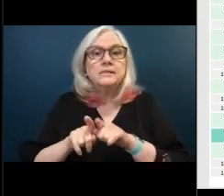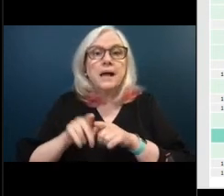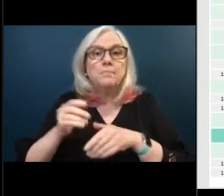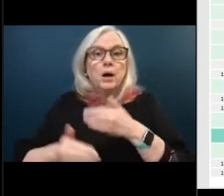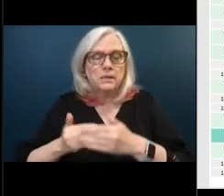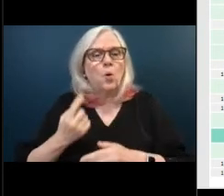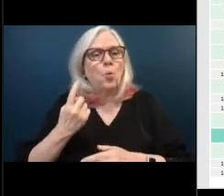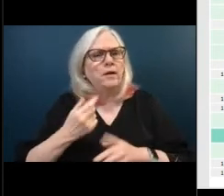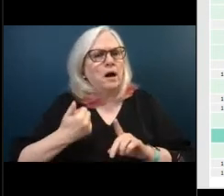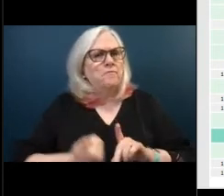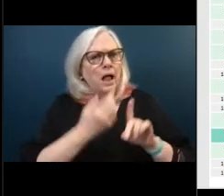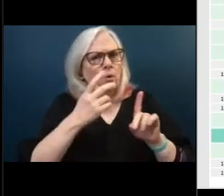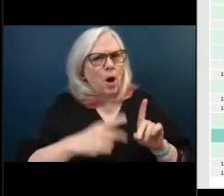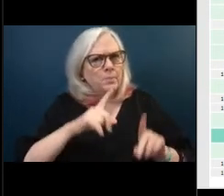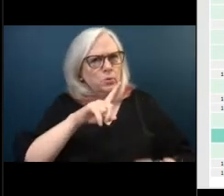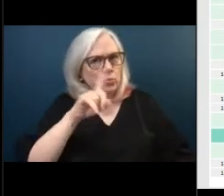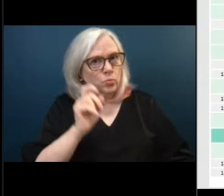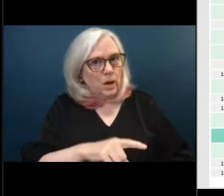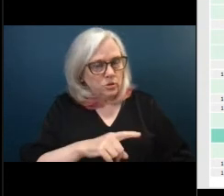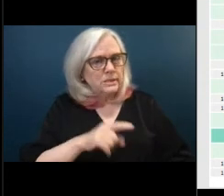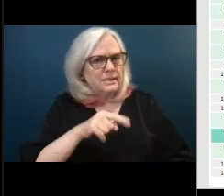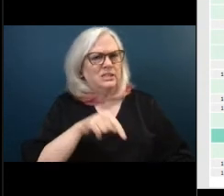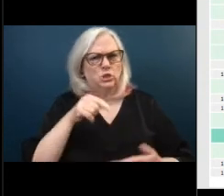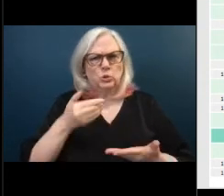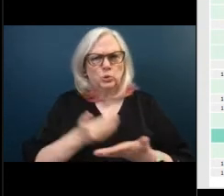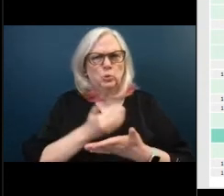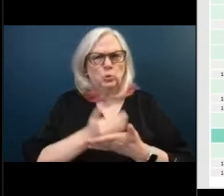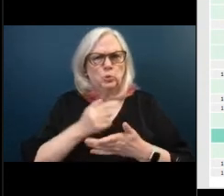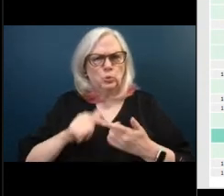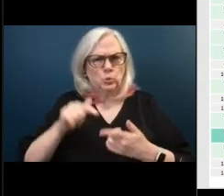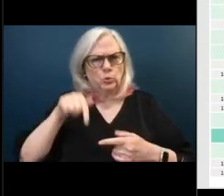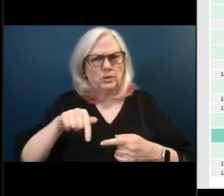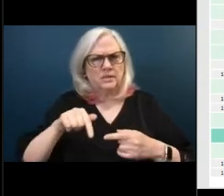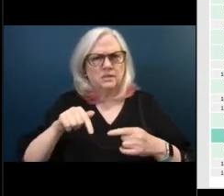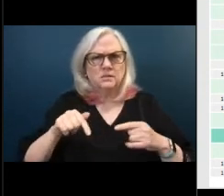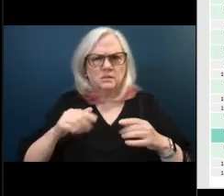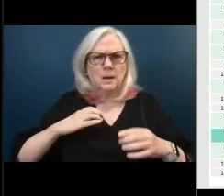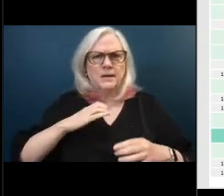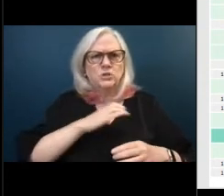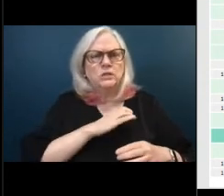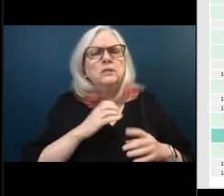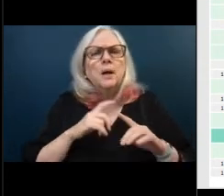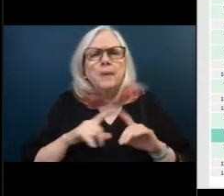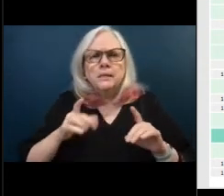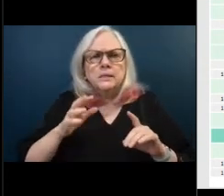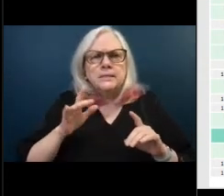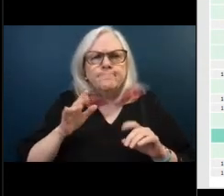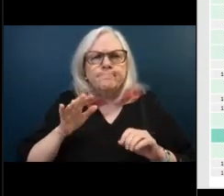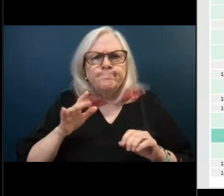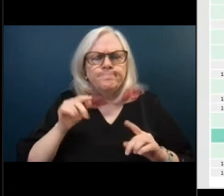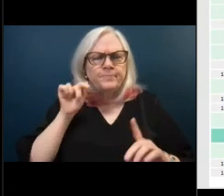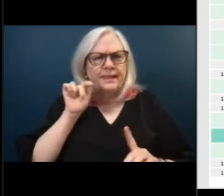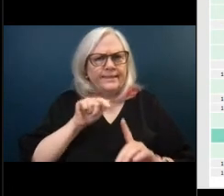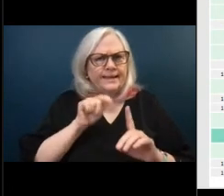question of that because uh this is all kind of new to this um commission uh most of this commission but um this um